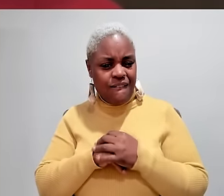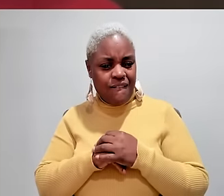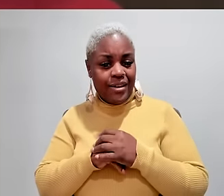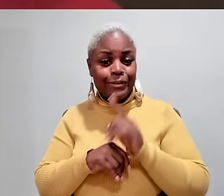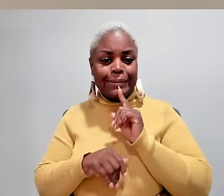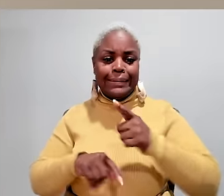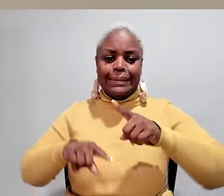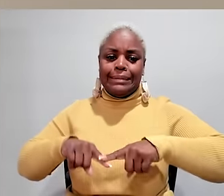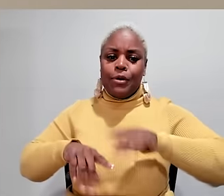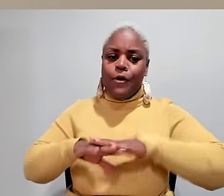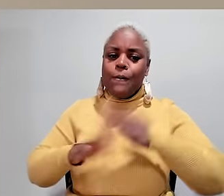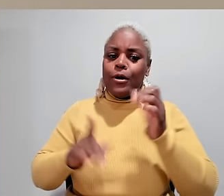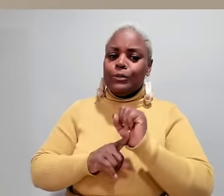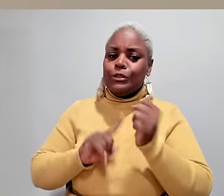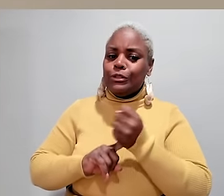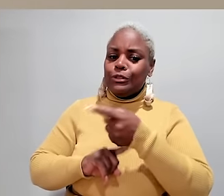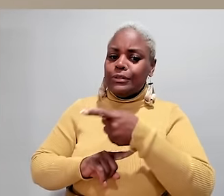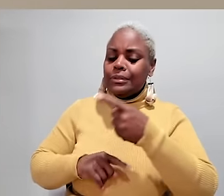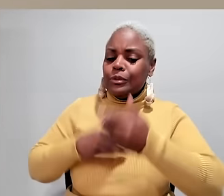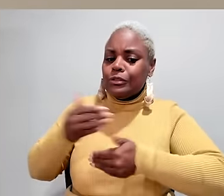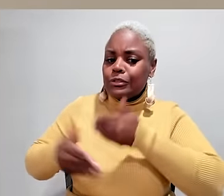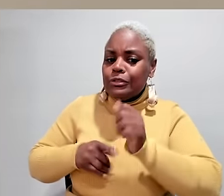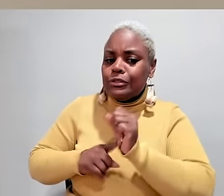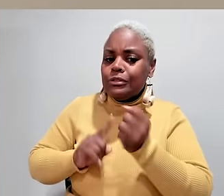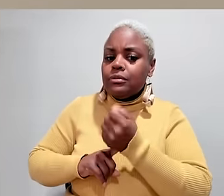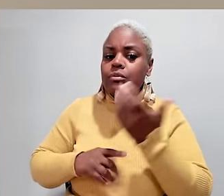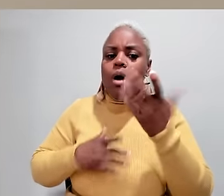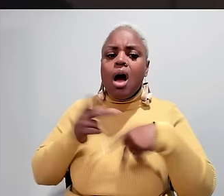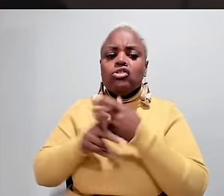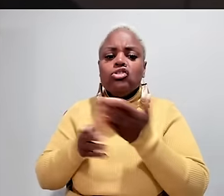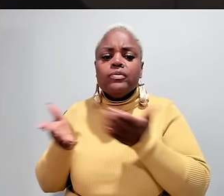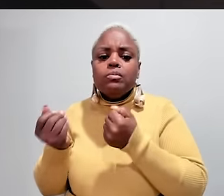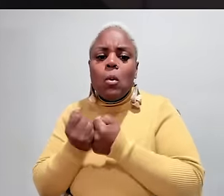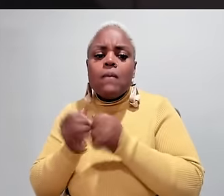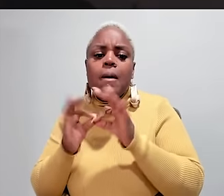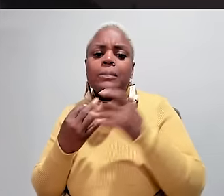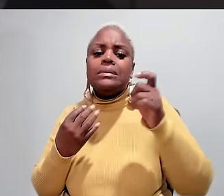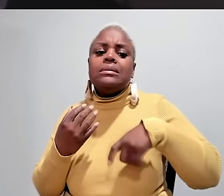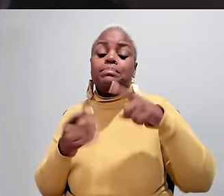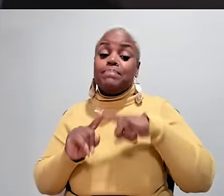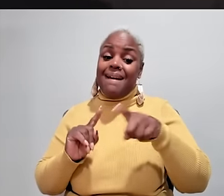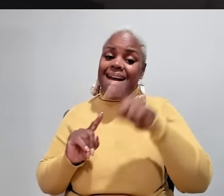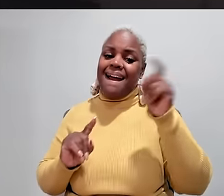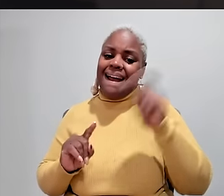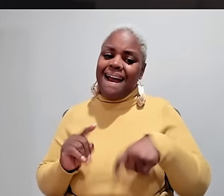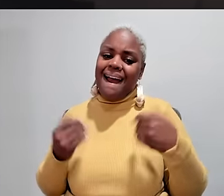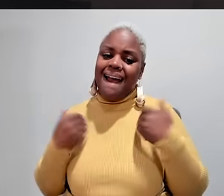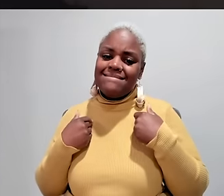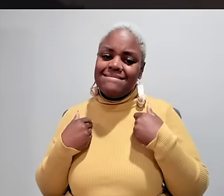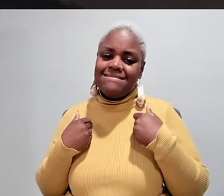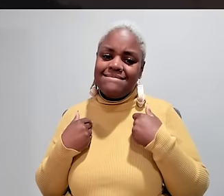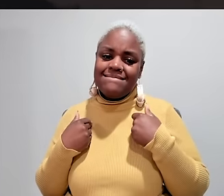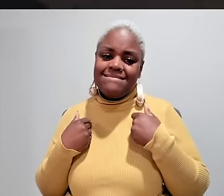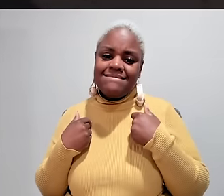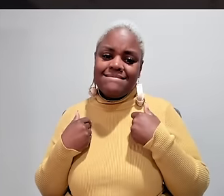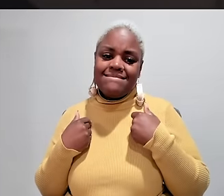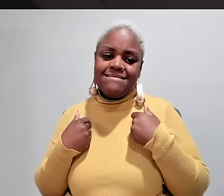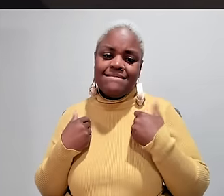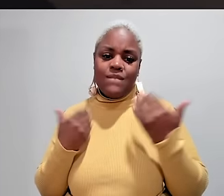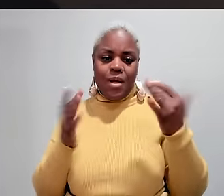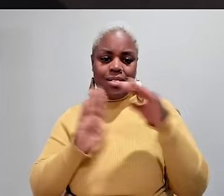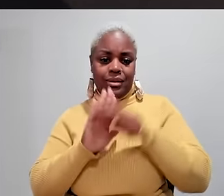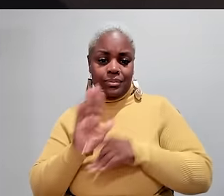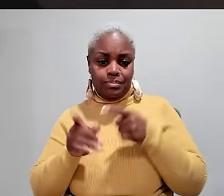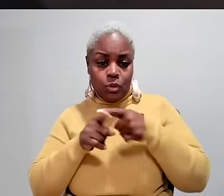does it take so long? JARED It depends on where they are in the process. It depends on what kinds of services and supports the families need. But they do have